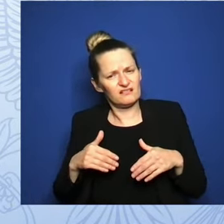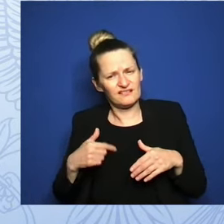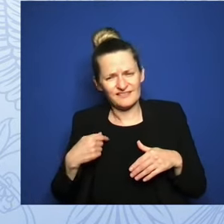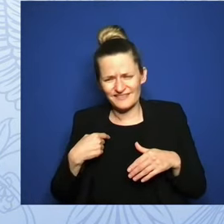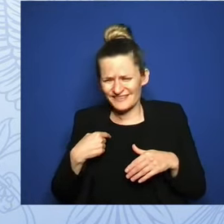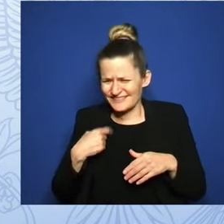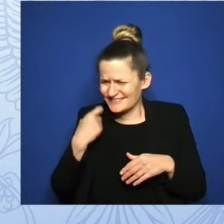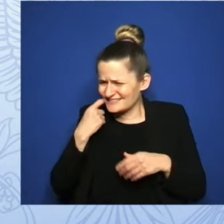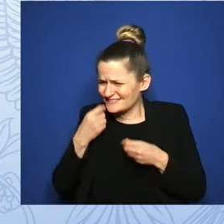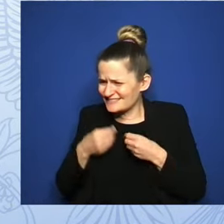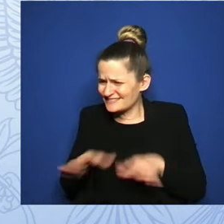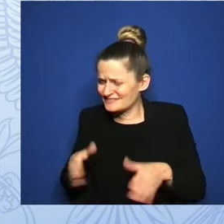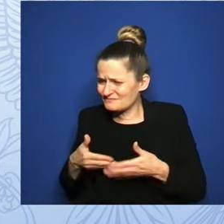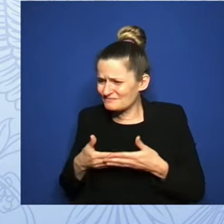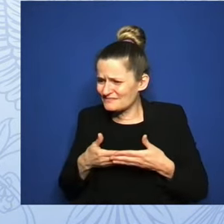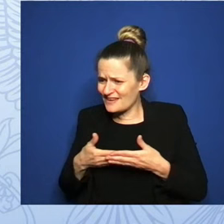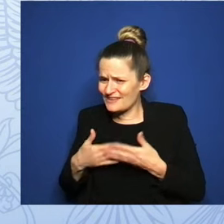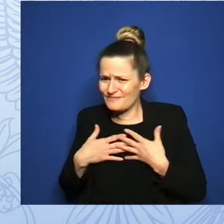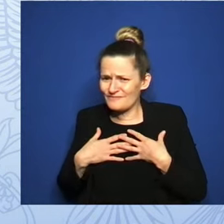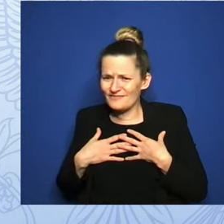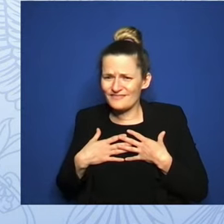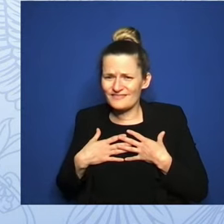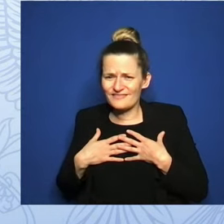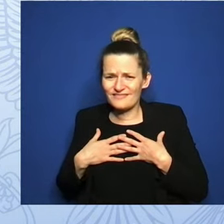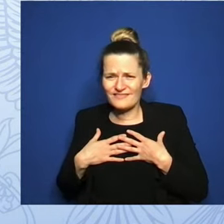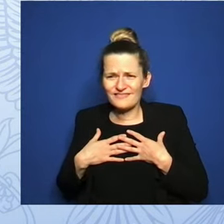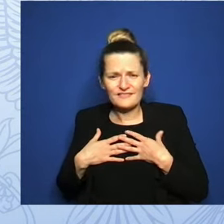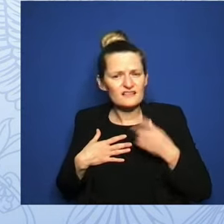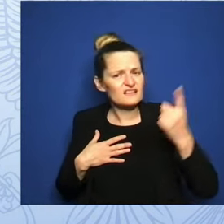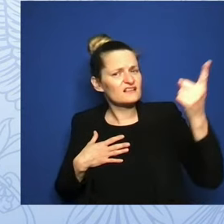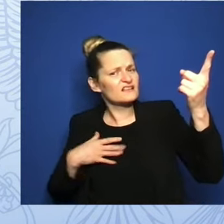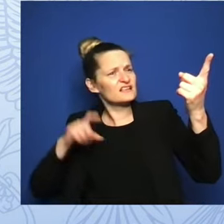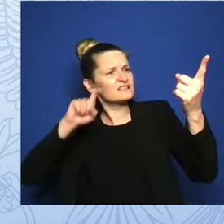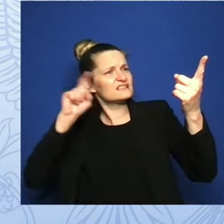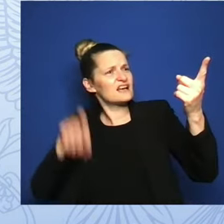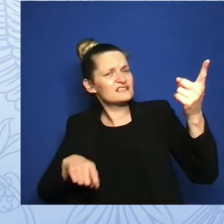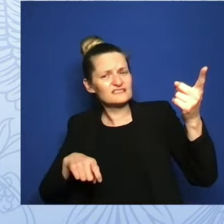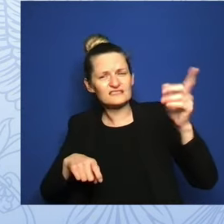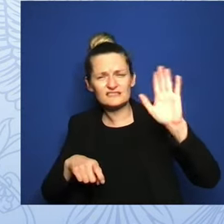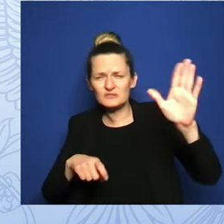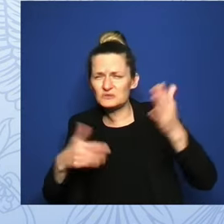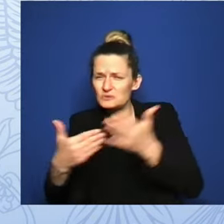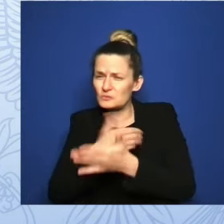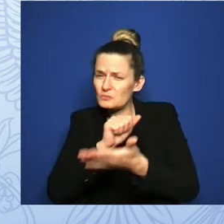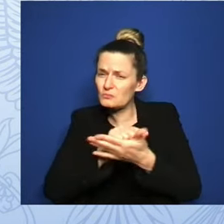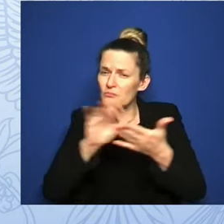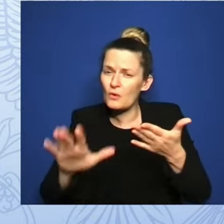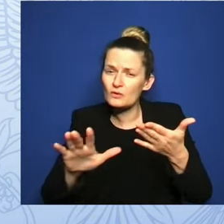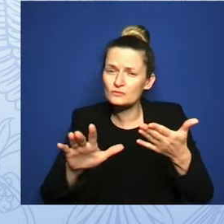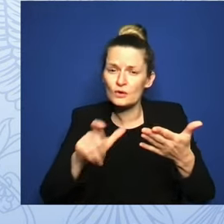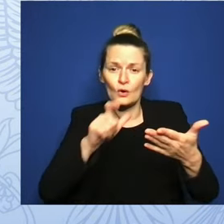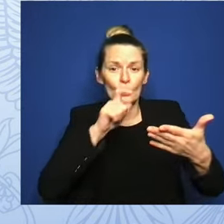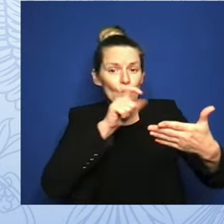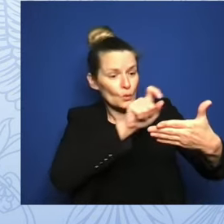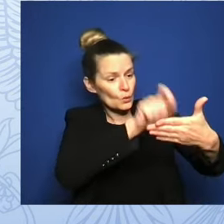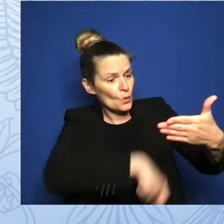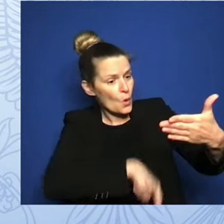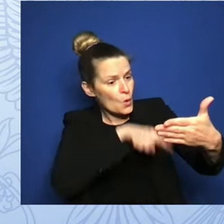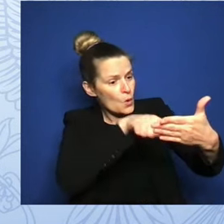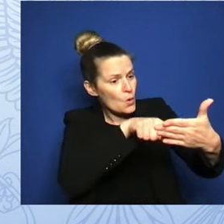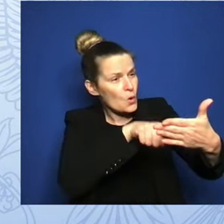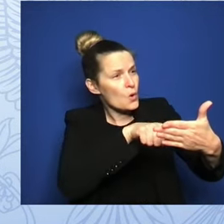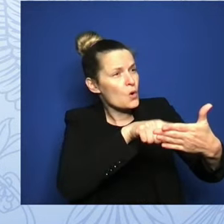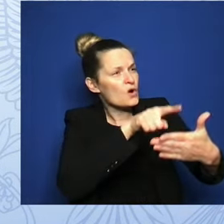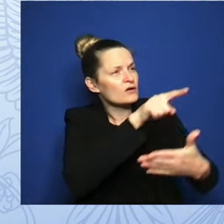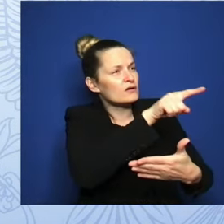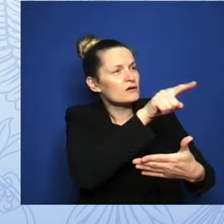Texas new abortion laws were written by politicians, not by doctors. And now